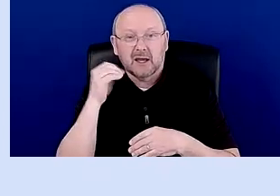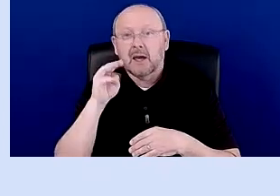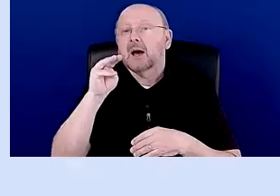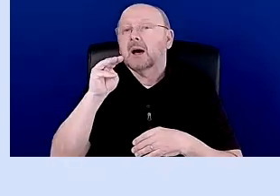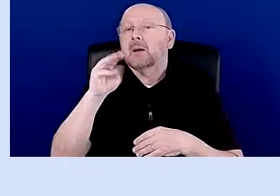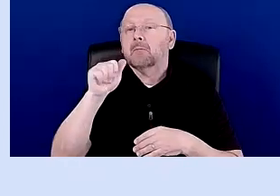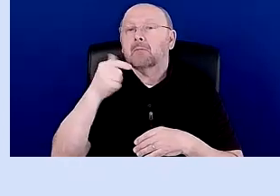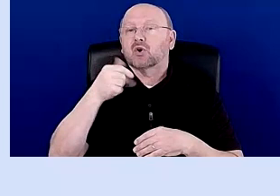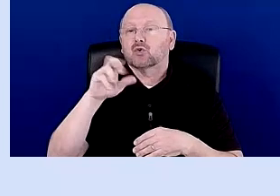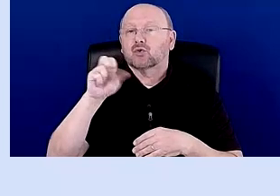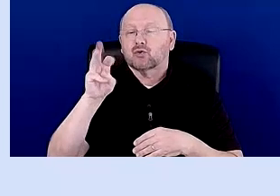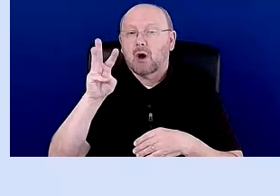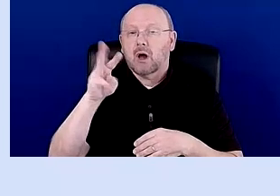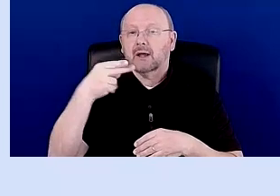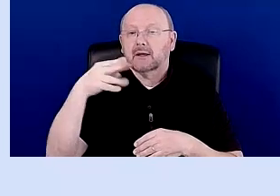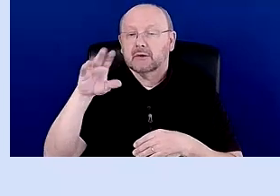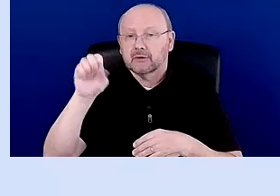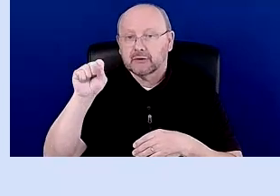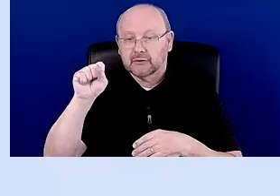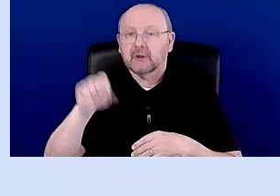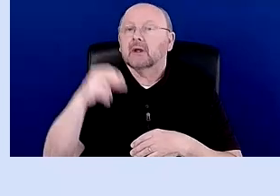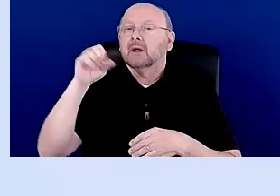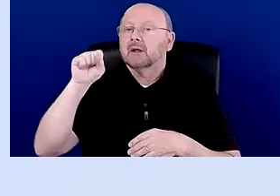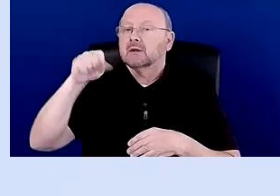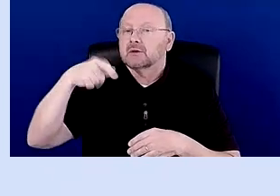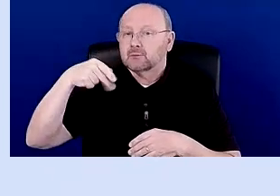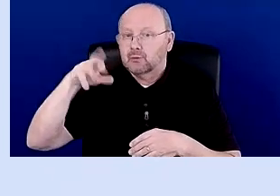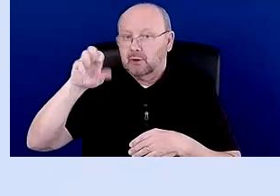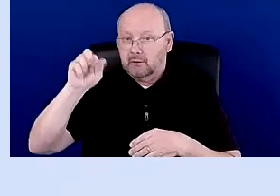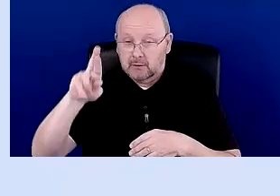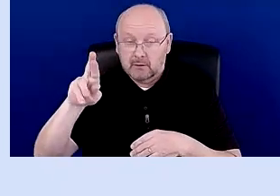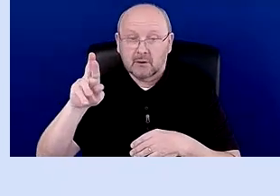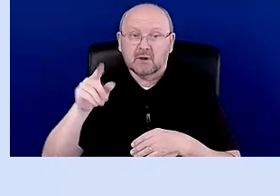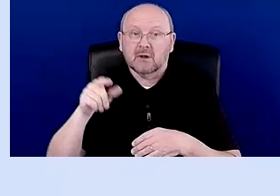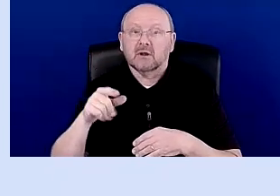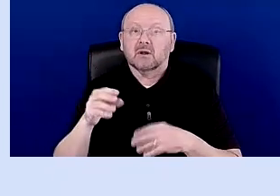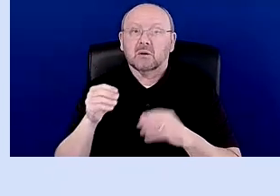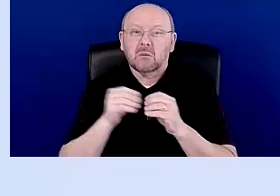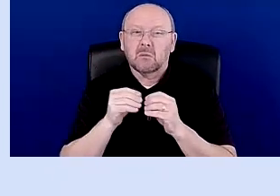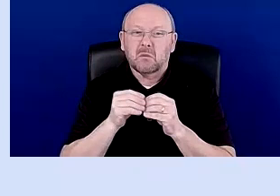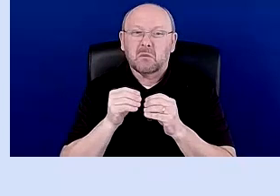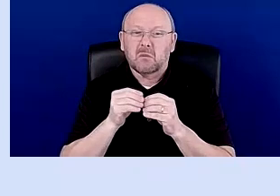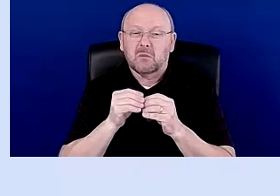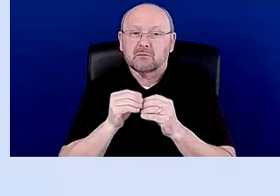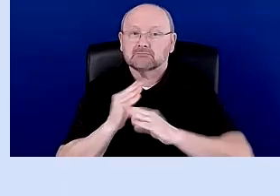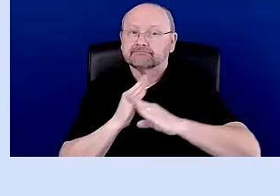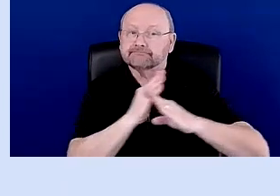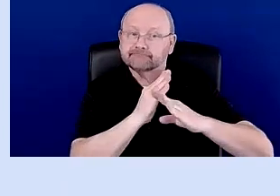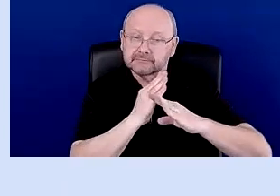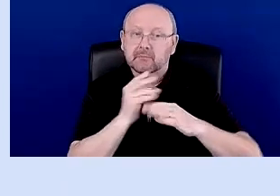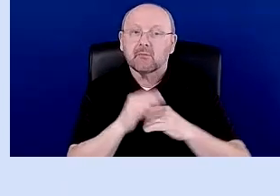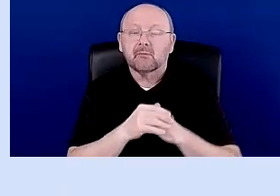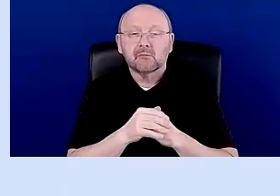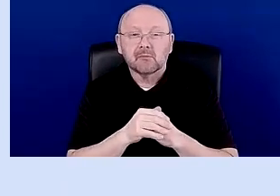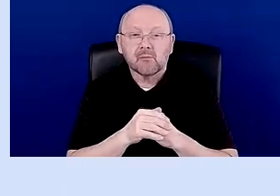Springer. Um, and those can be, those are a little more secure. Um, because they go through the,